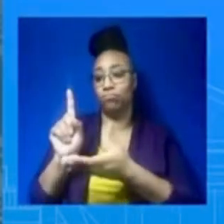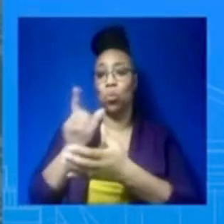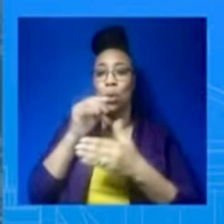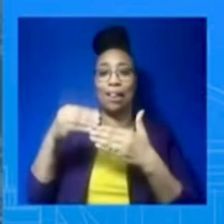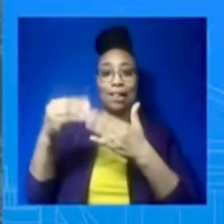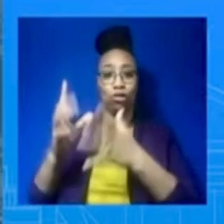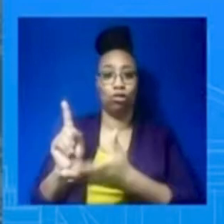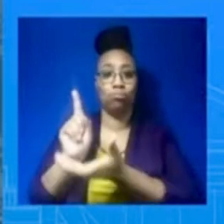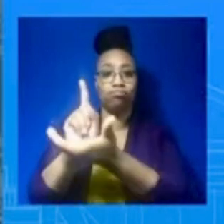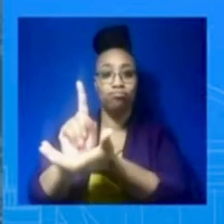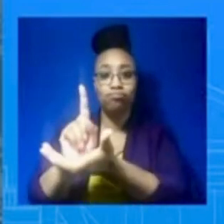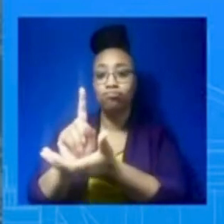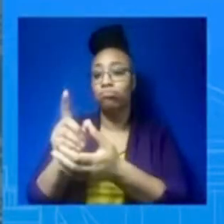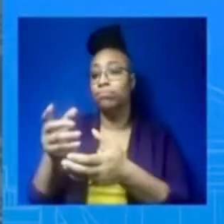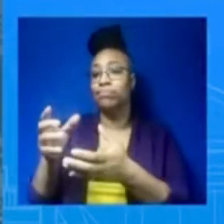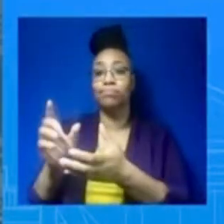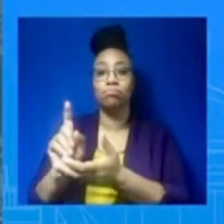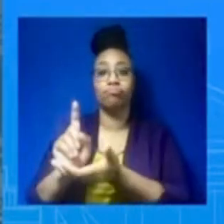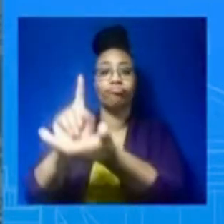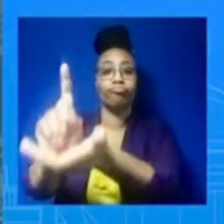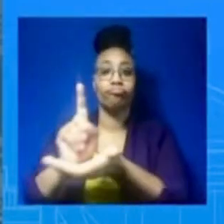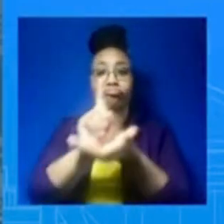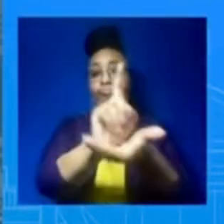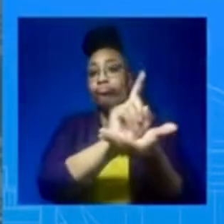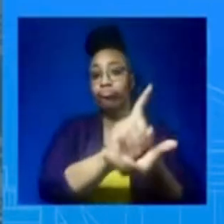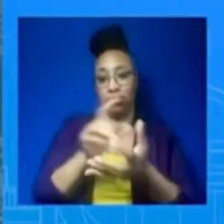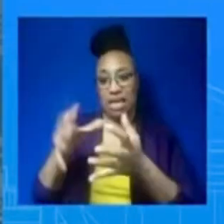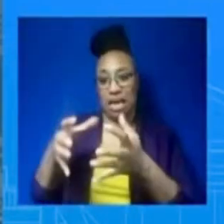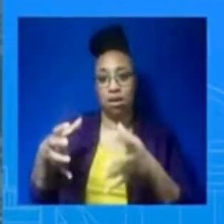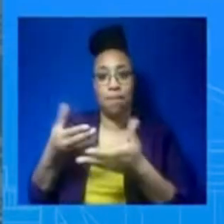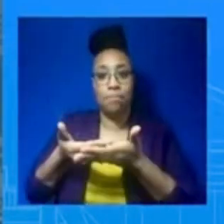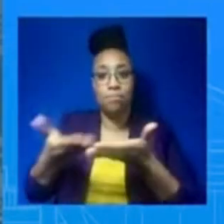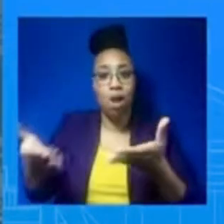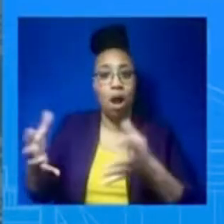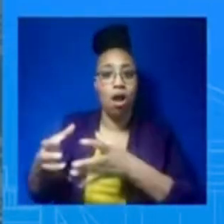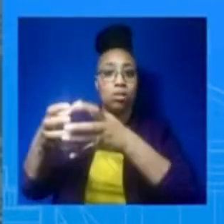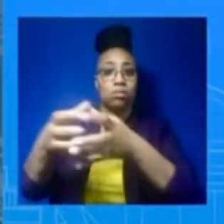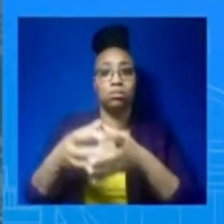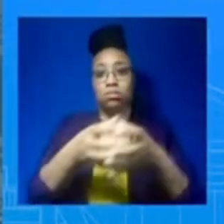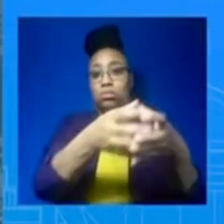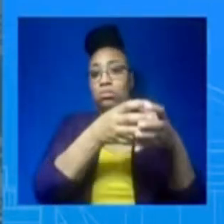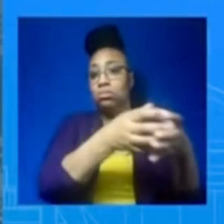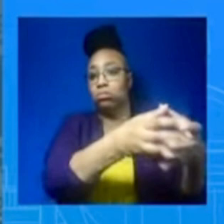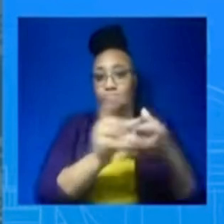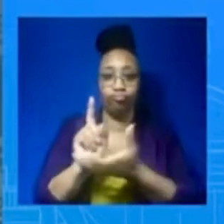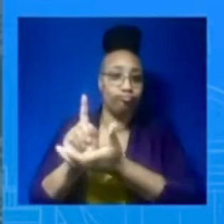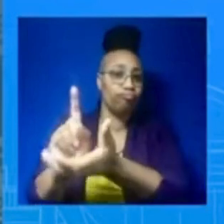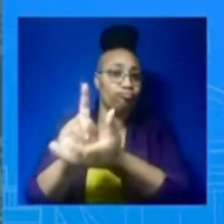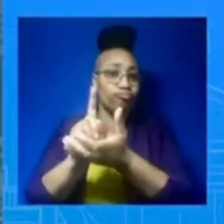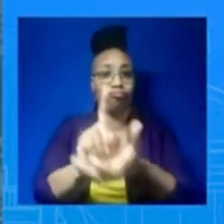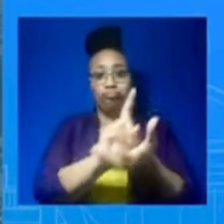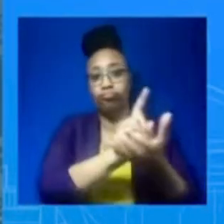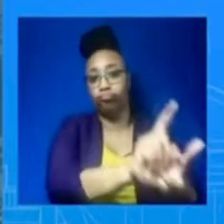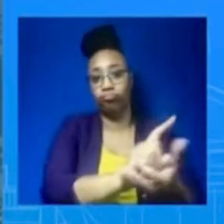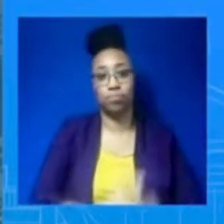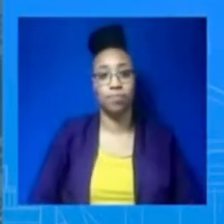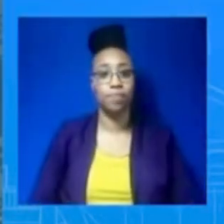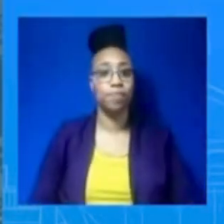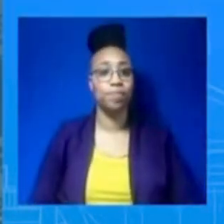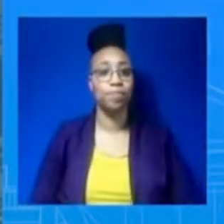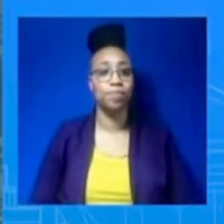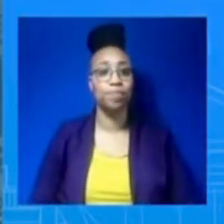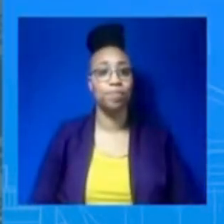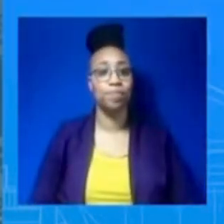Secretary Blinken has also announced travel to Turkey over the weekend. Over the coming days, USAID will continue to